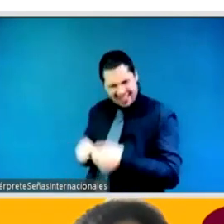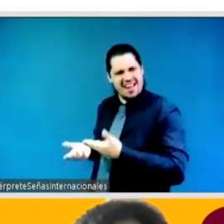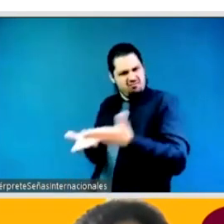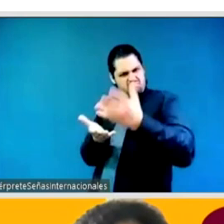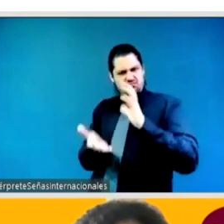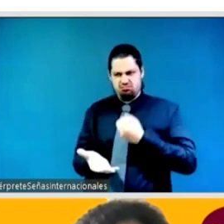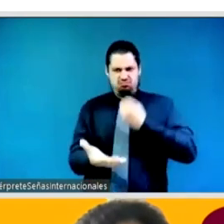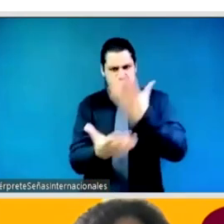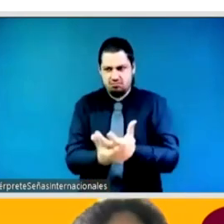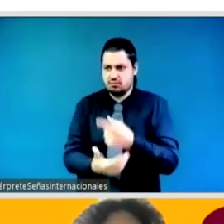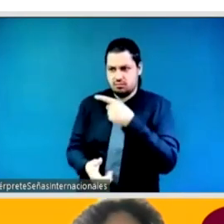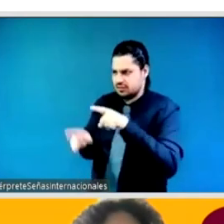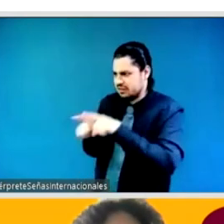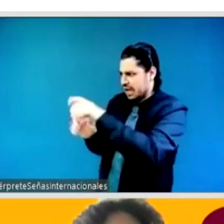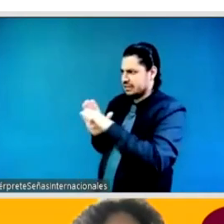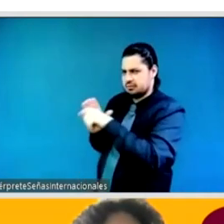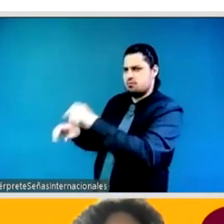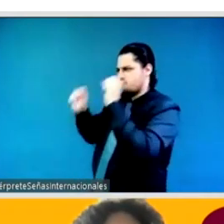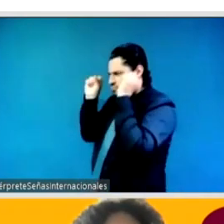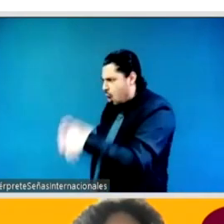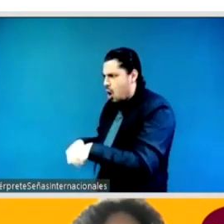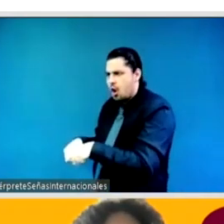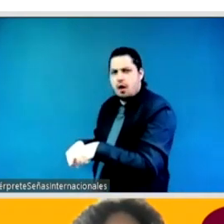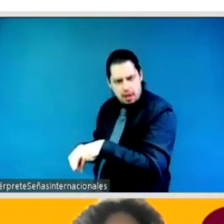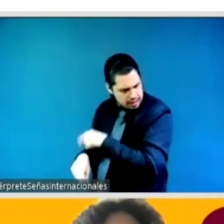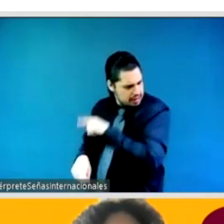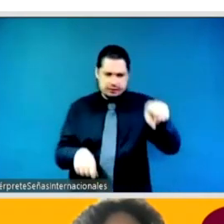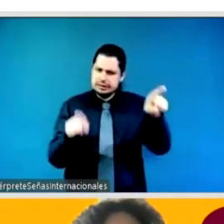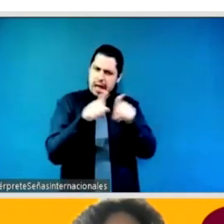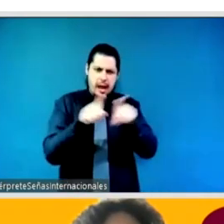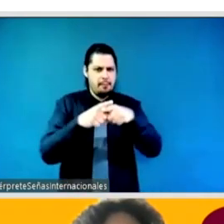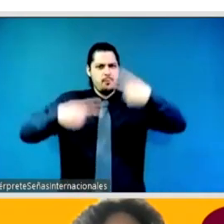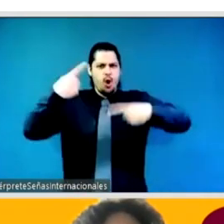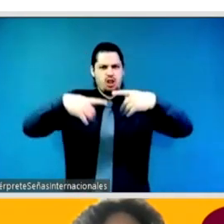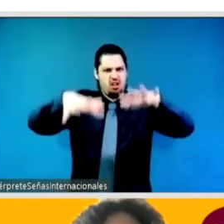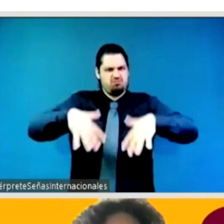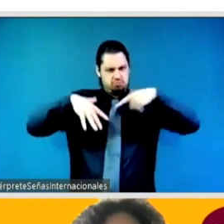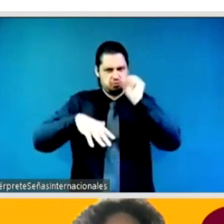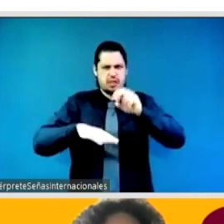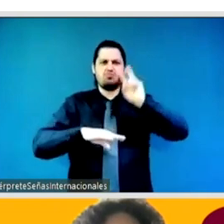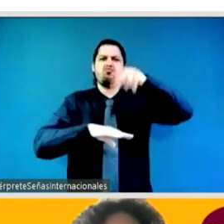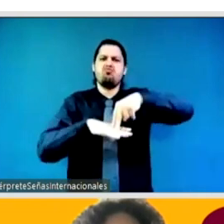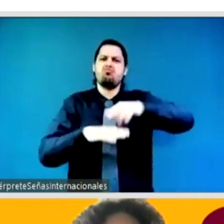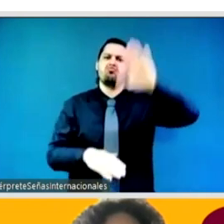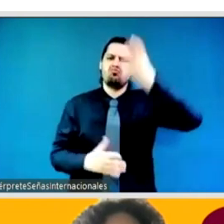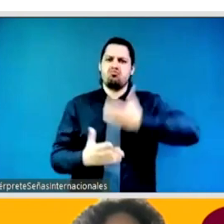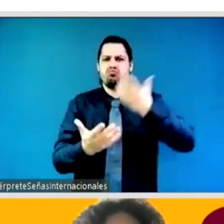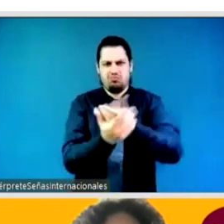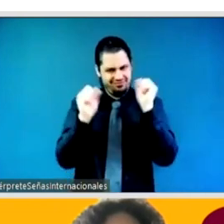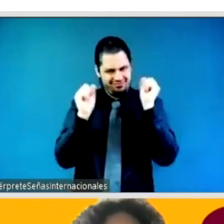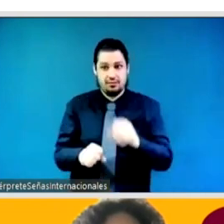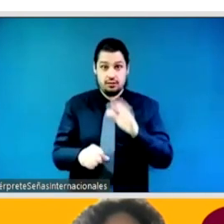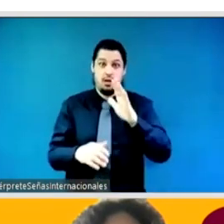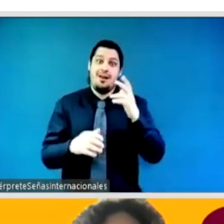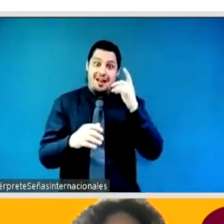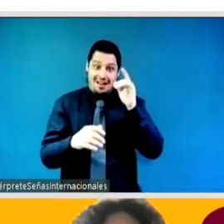women in power I think that's the most commitment and this kind of commitment and participating and be here I think it's